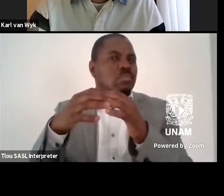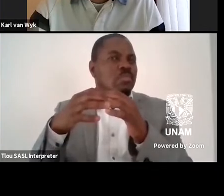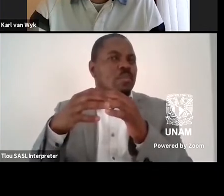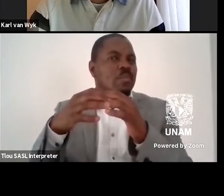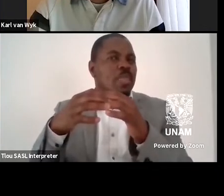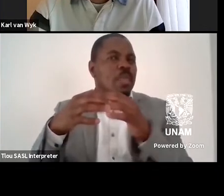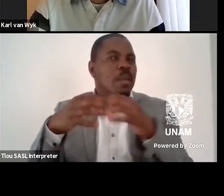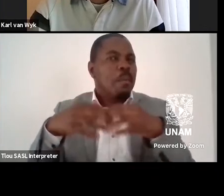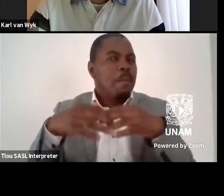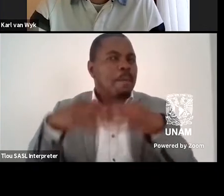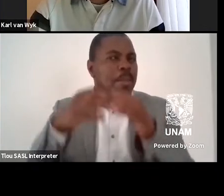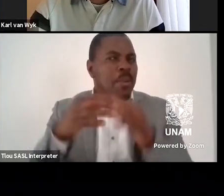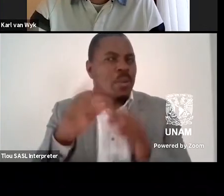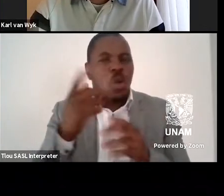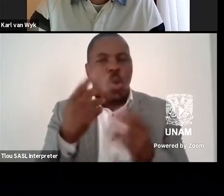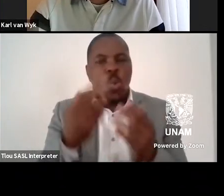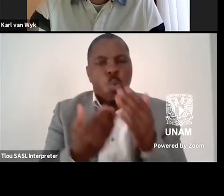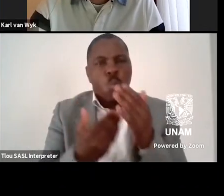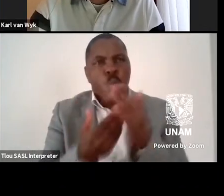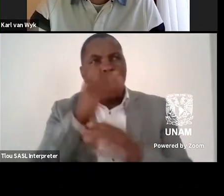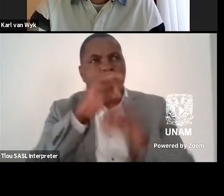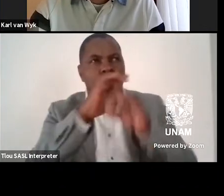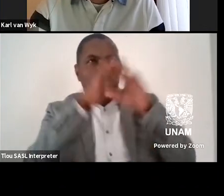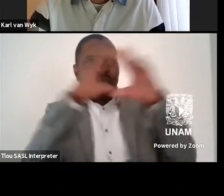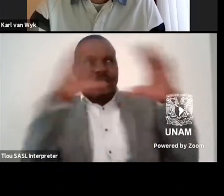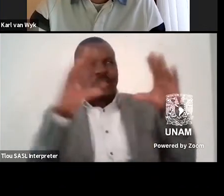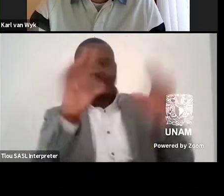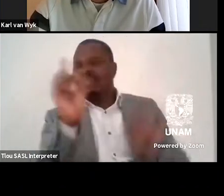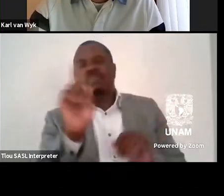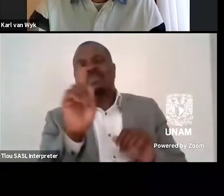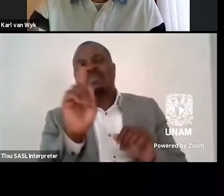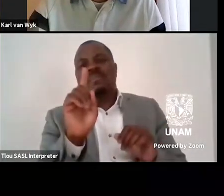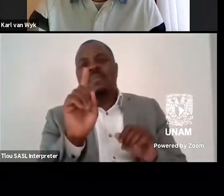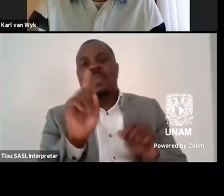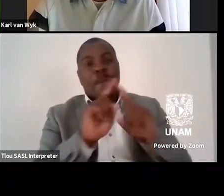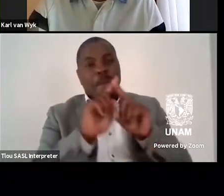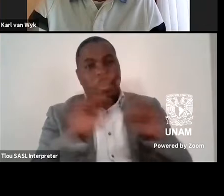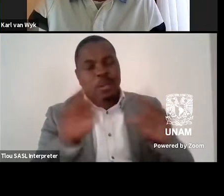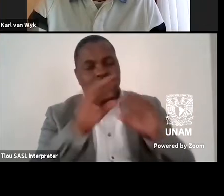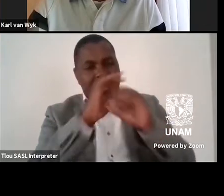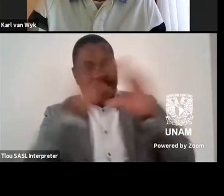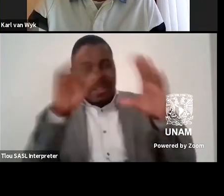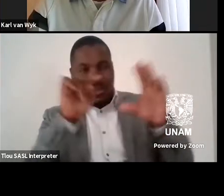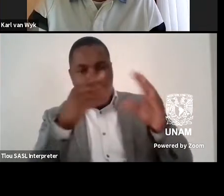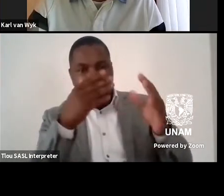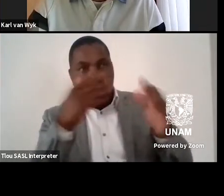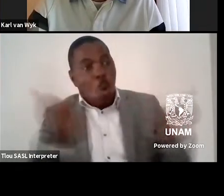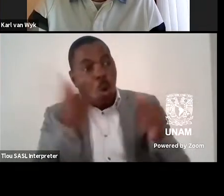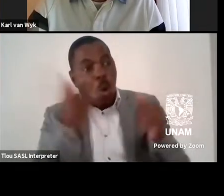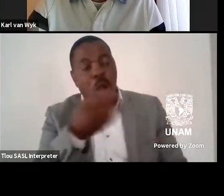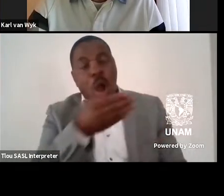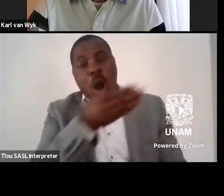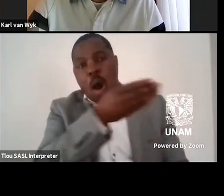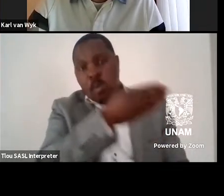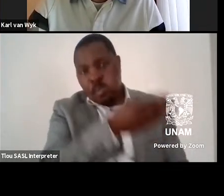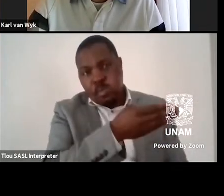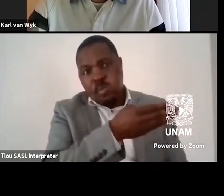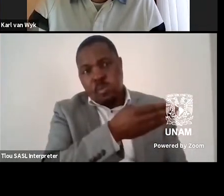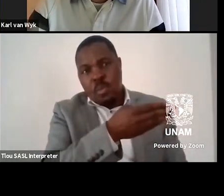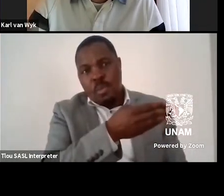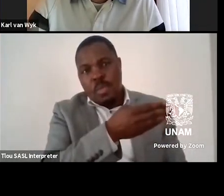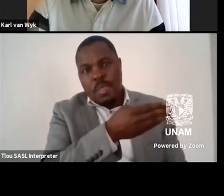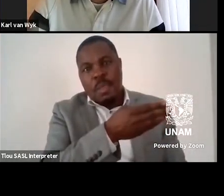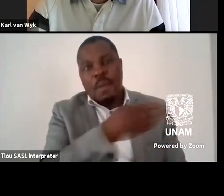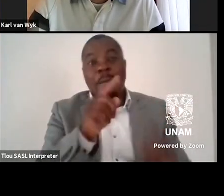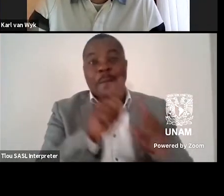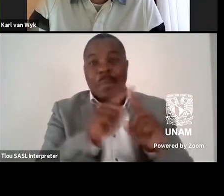not a new vision of Mexican literature, but a vision that was already there, But it